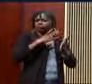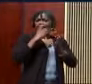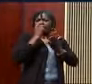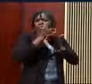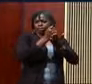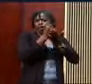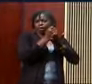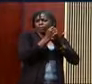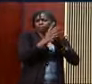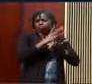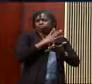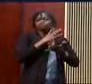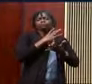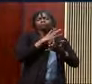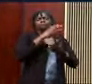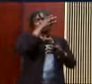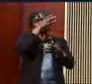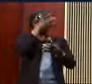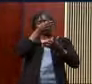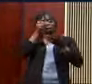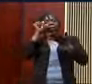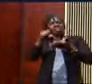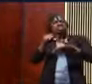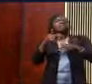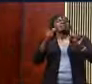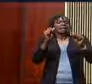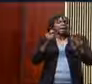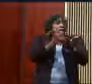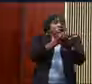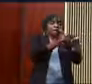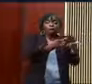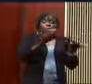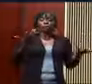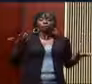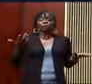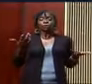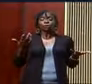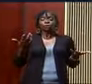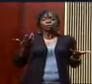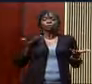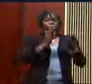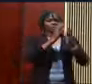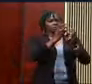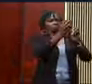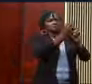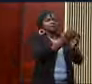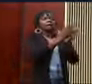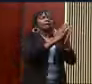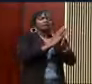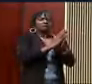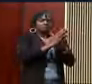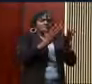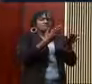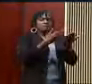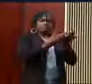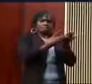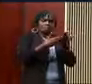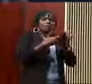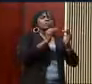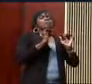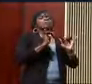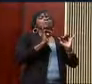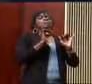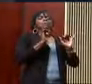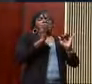their therapeutic skills can equip you with tools as an answer to the prayer that will give you mental health.